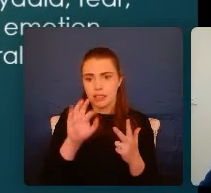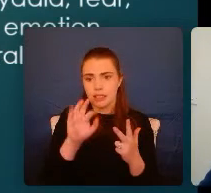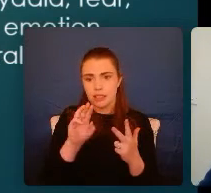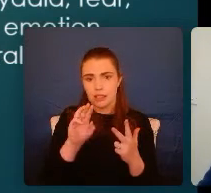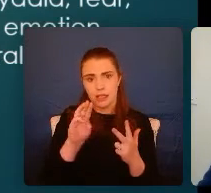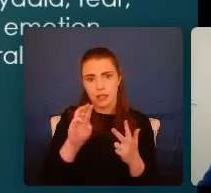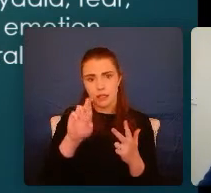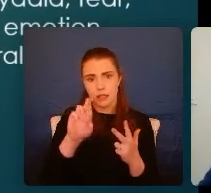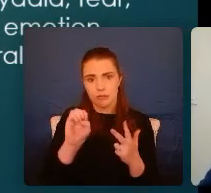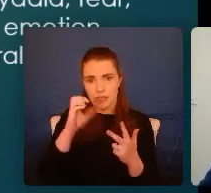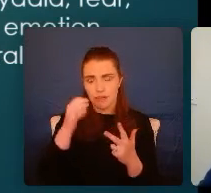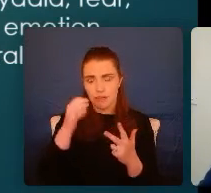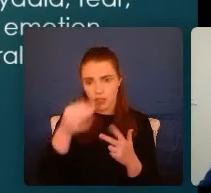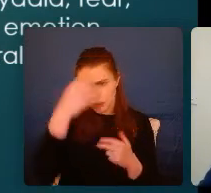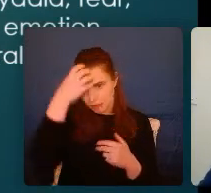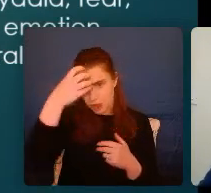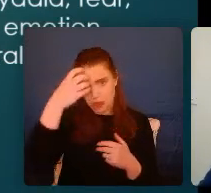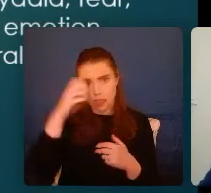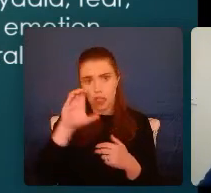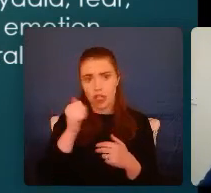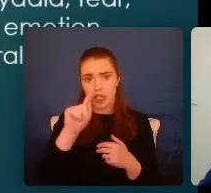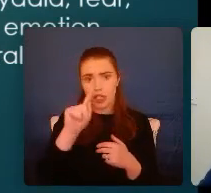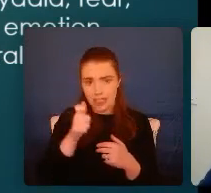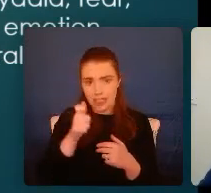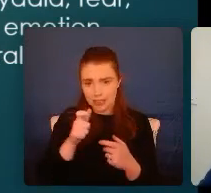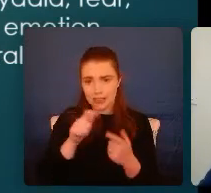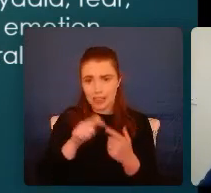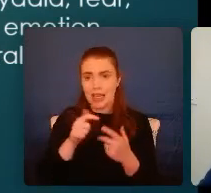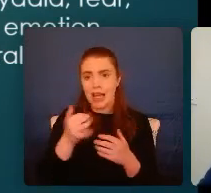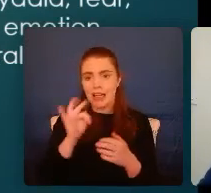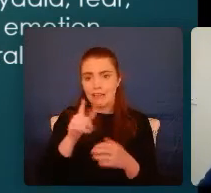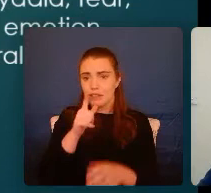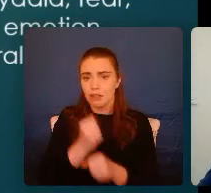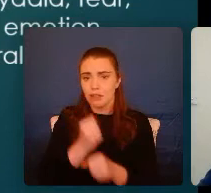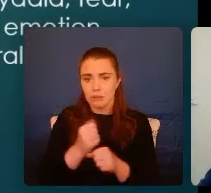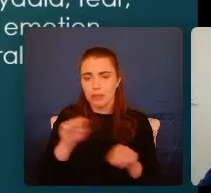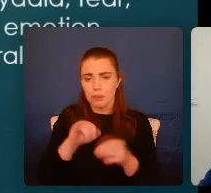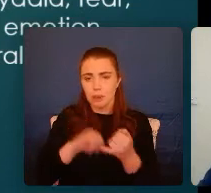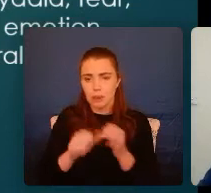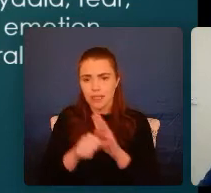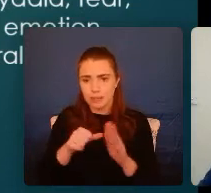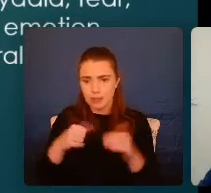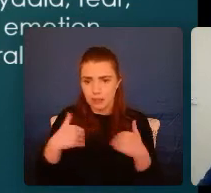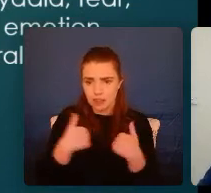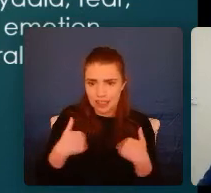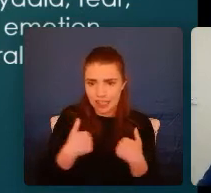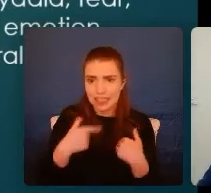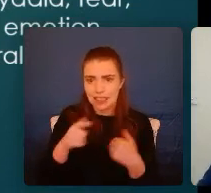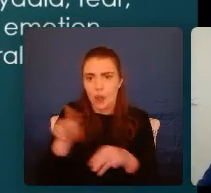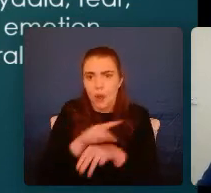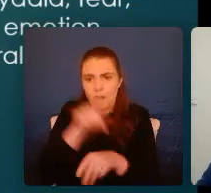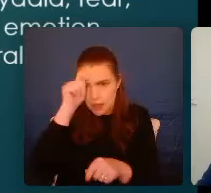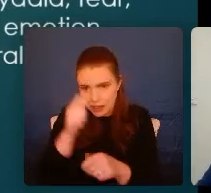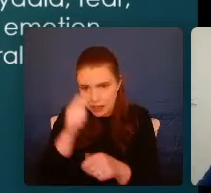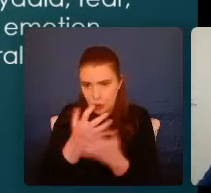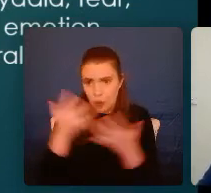are anyone really who struggles with anxiety. One of the things they will most commonly talk about is that they overthink everything. And that's a that's